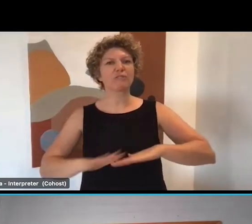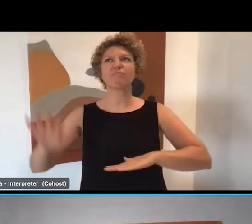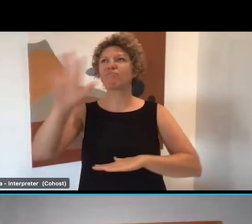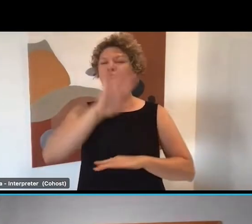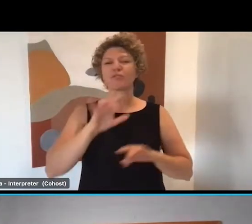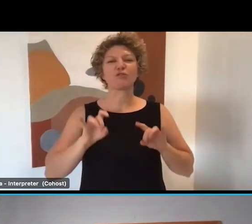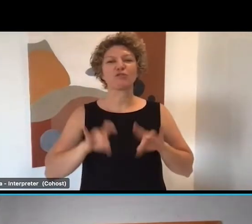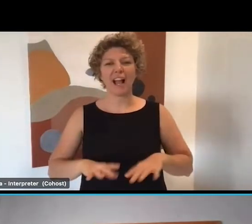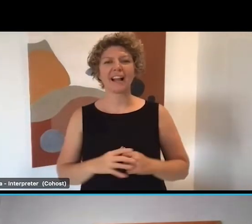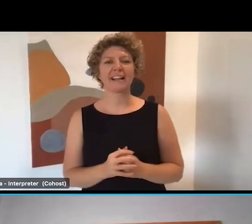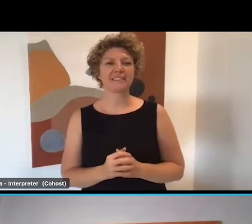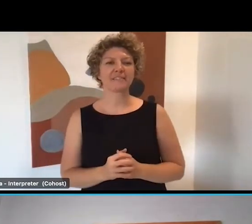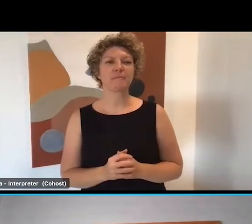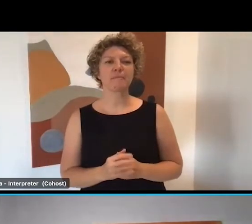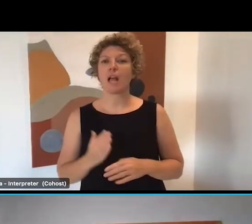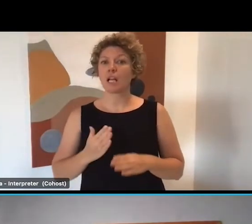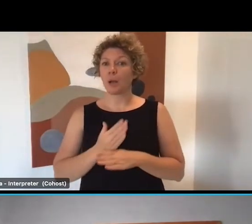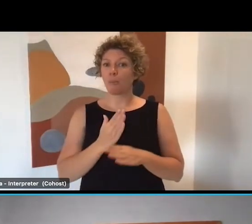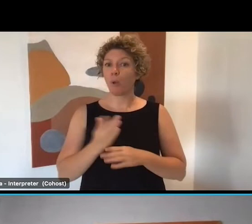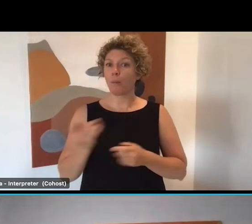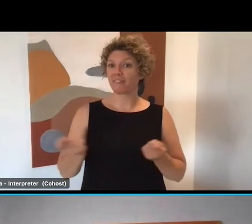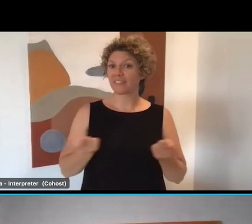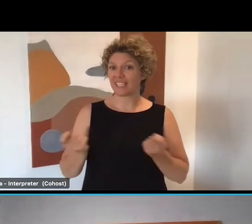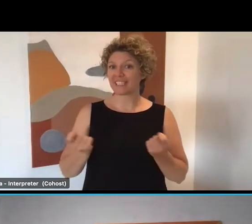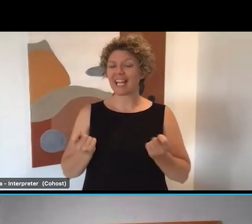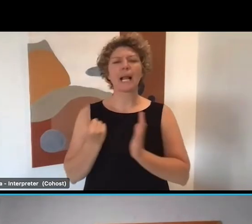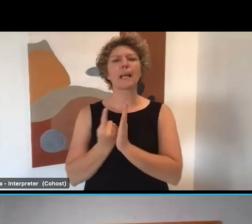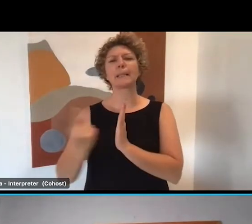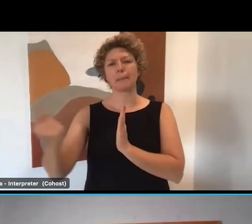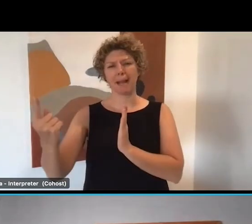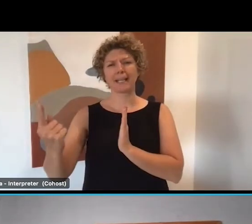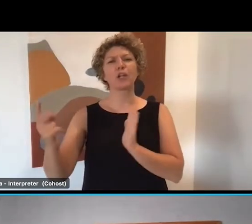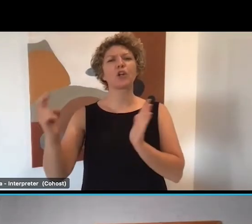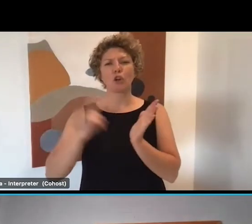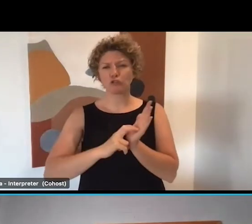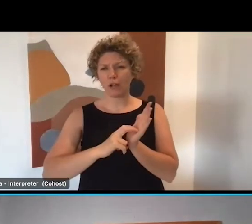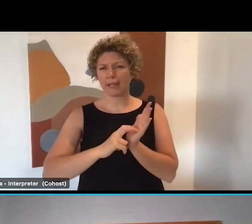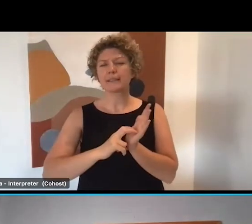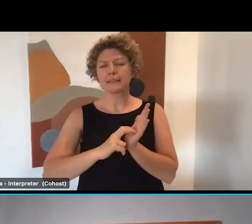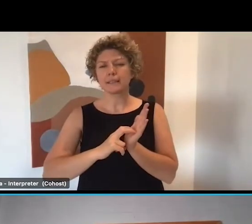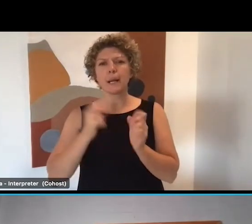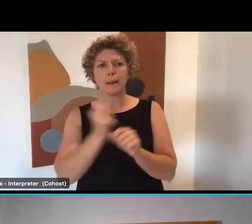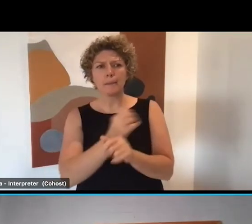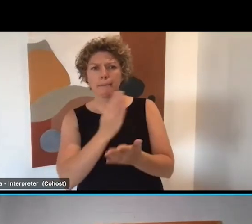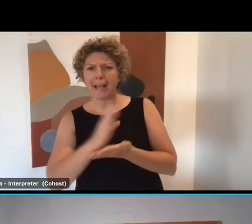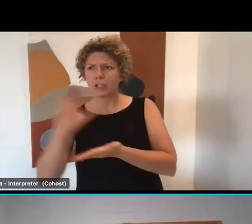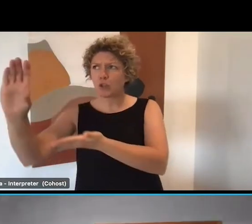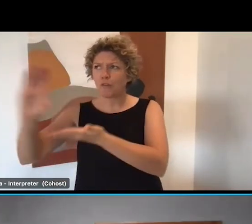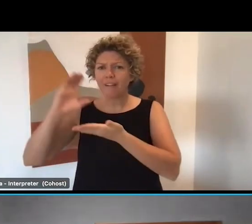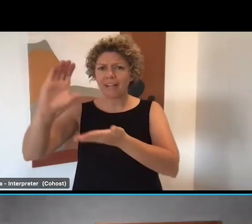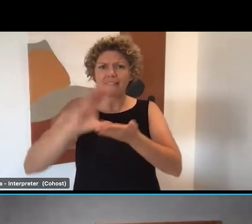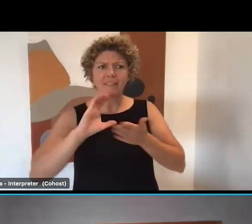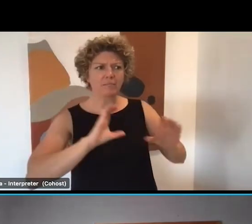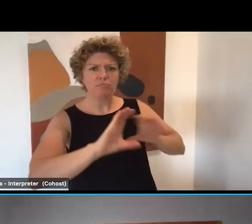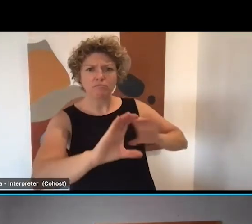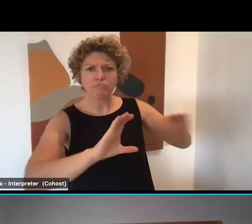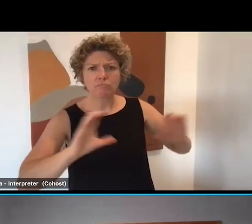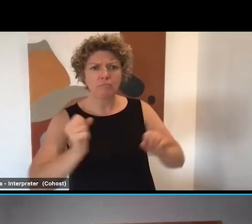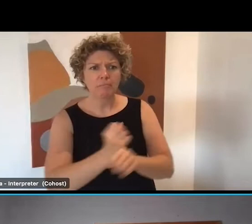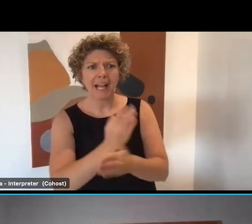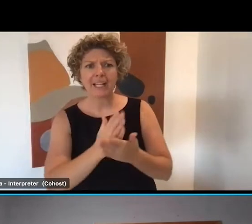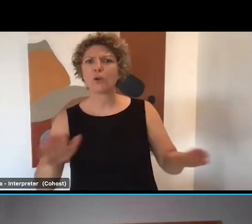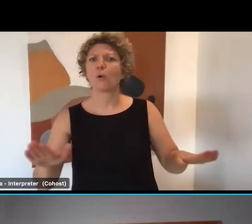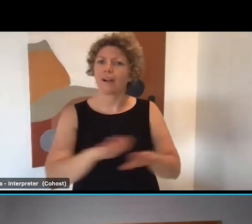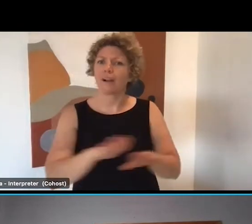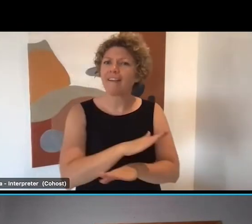Employment facilitators are independent contractors working to ensure the range of programs and funding designed to support employers get the workforce you need are known about